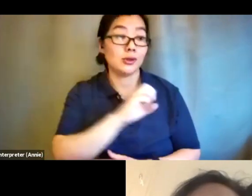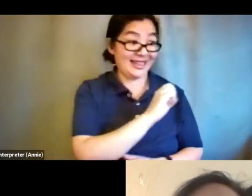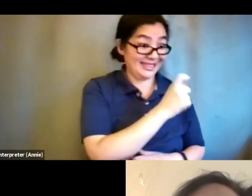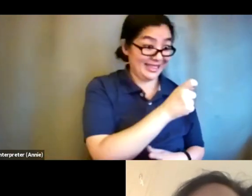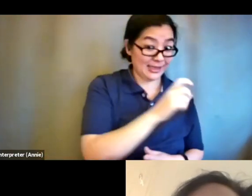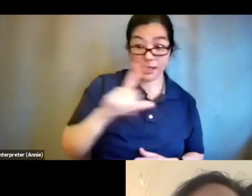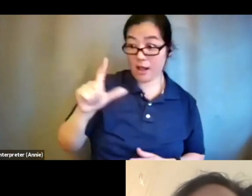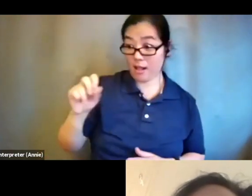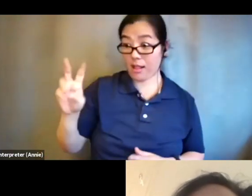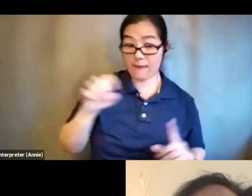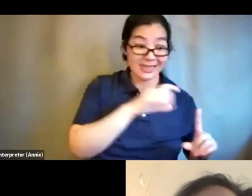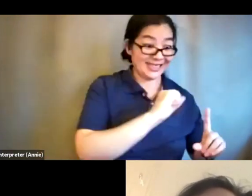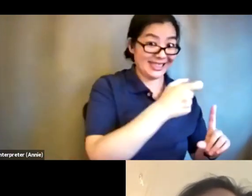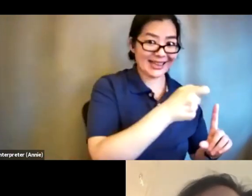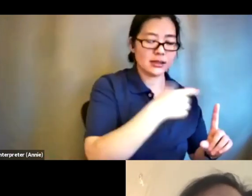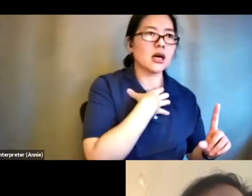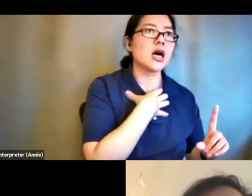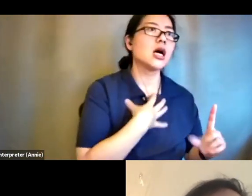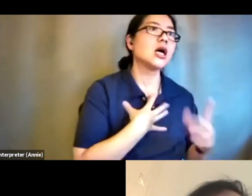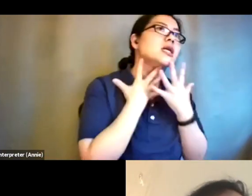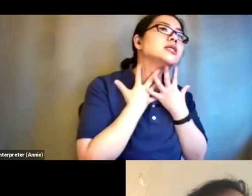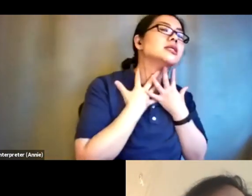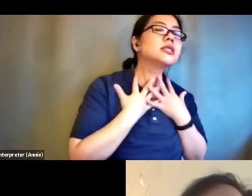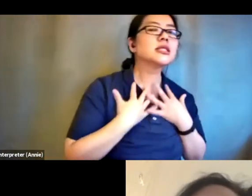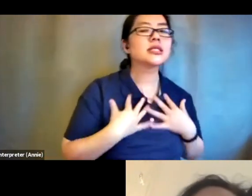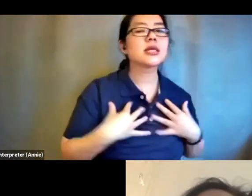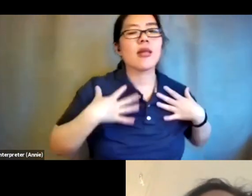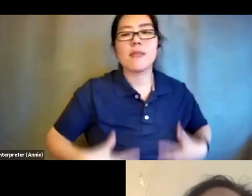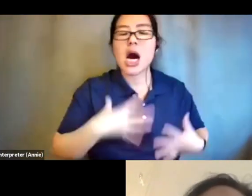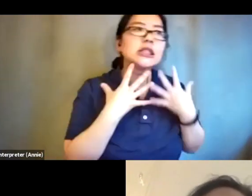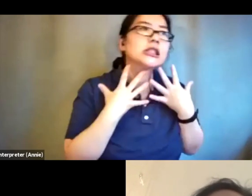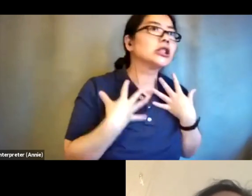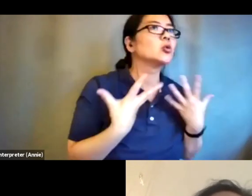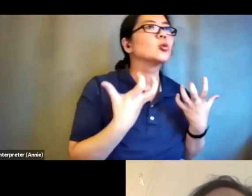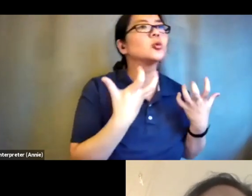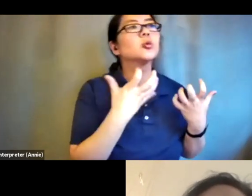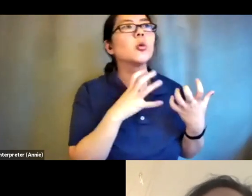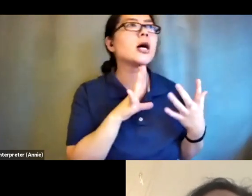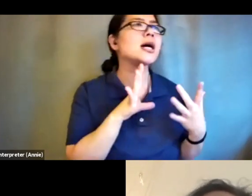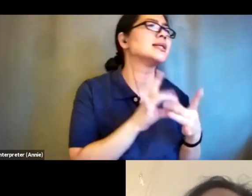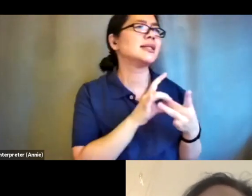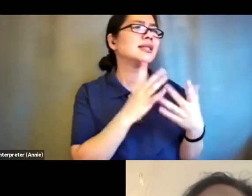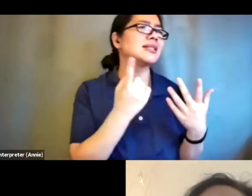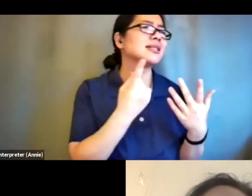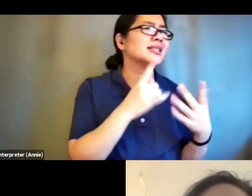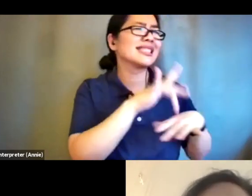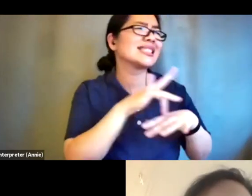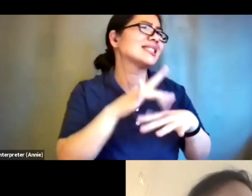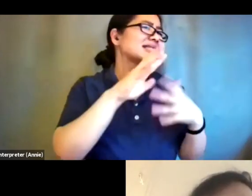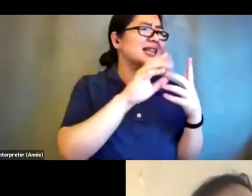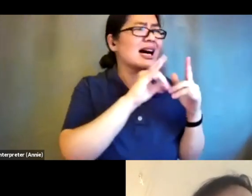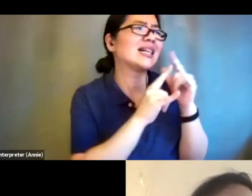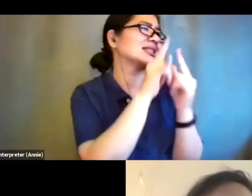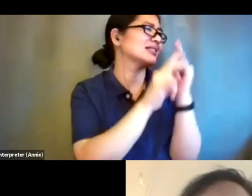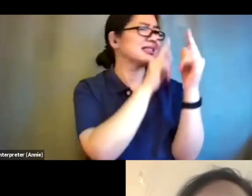the hunger of the body that that desperate hunger that makes us desire and want somebody and touch and kiss and claw